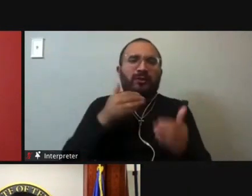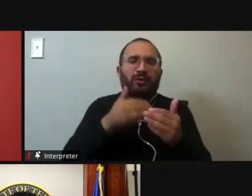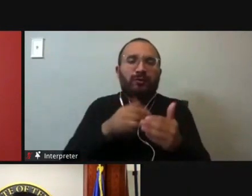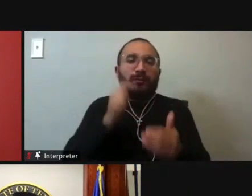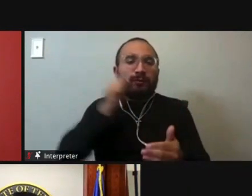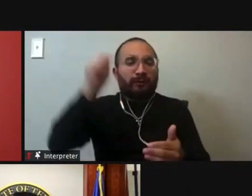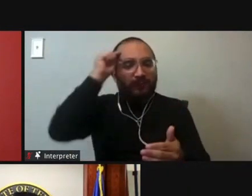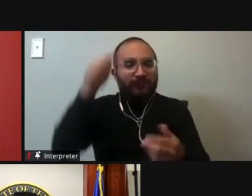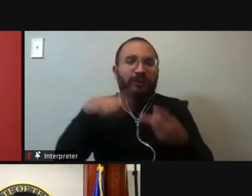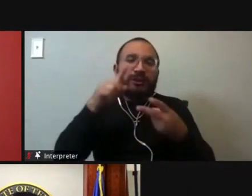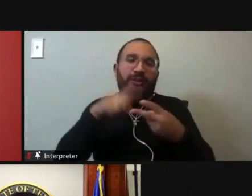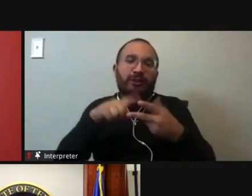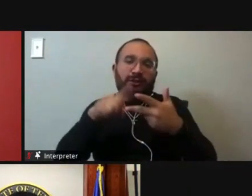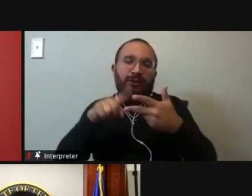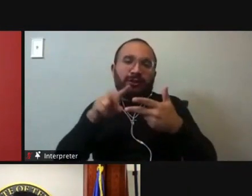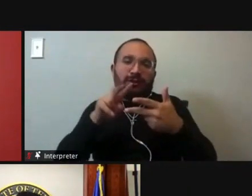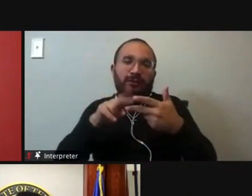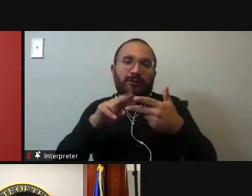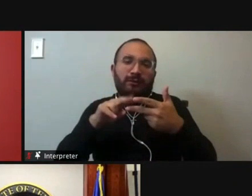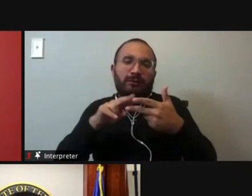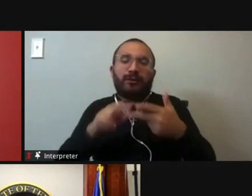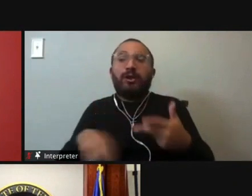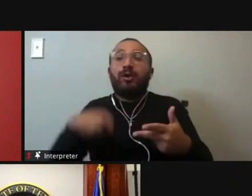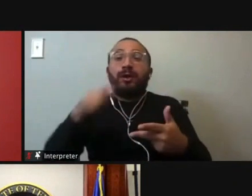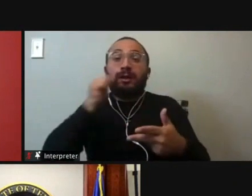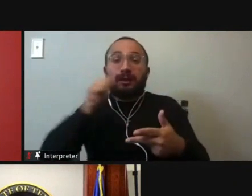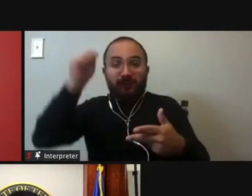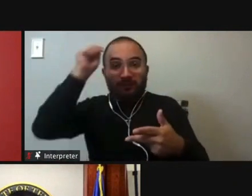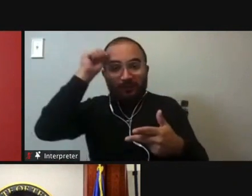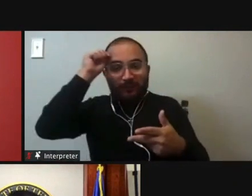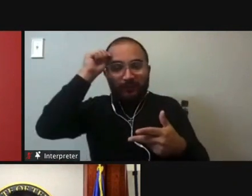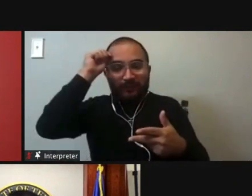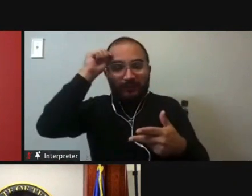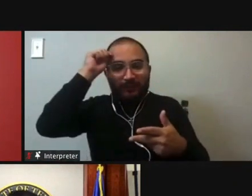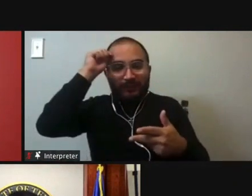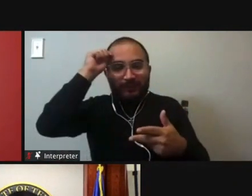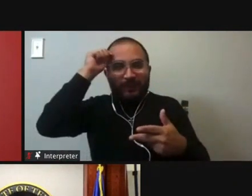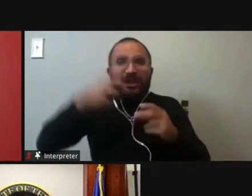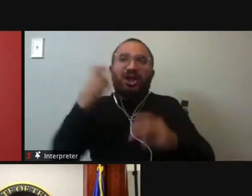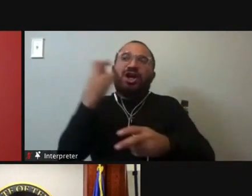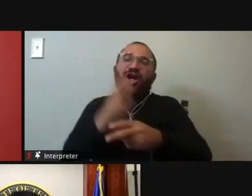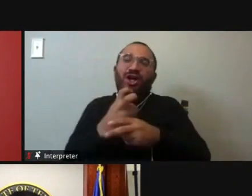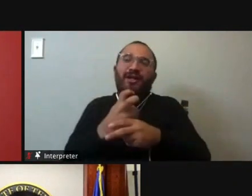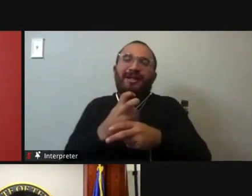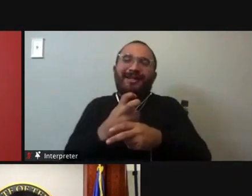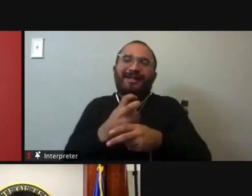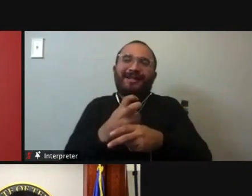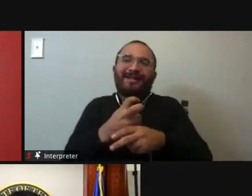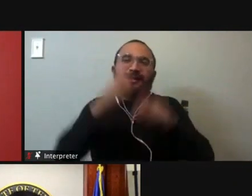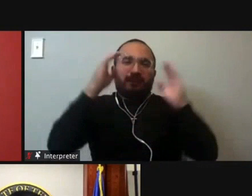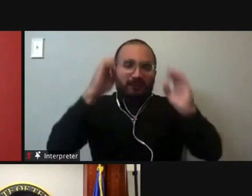teenagers, I want to make sure they're civically engaged. And I think sometimes that is missing currently in the education